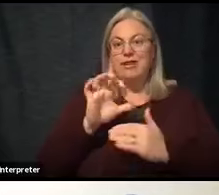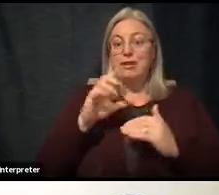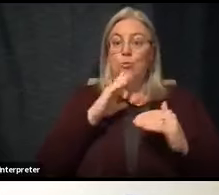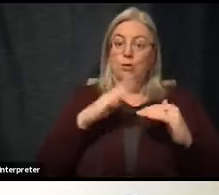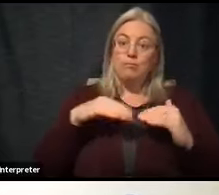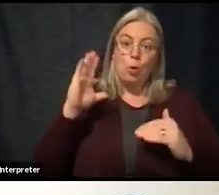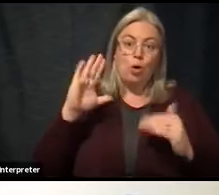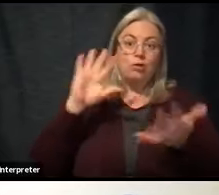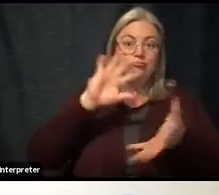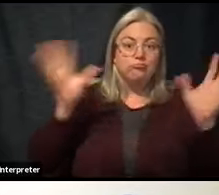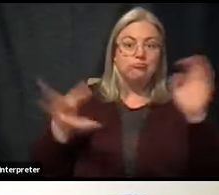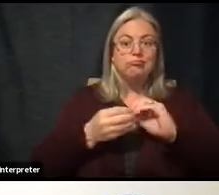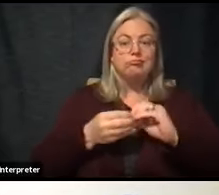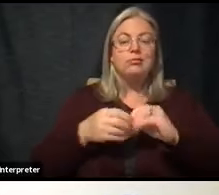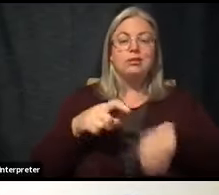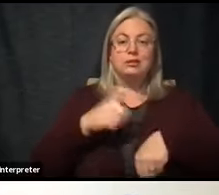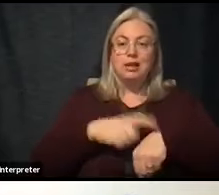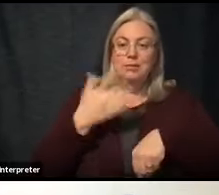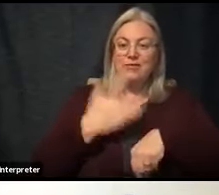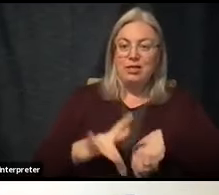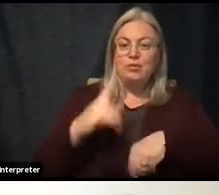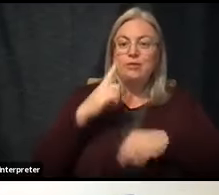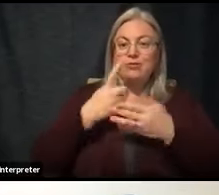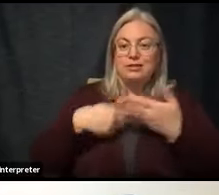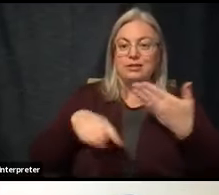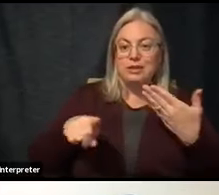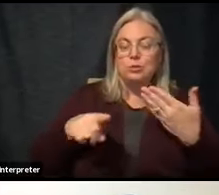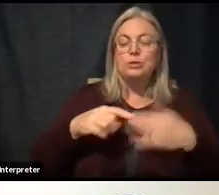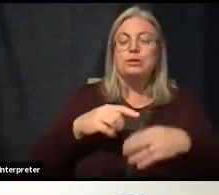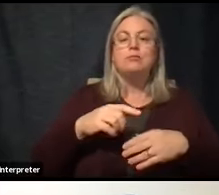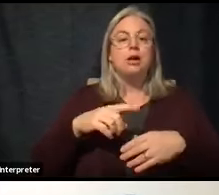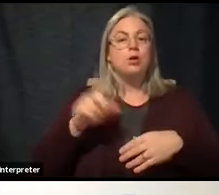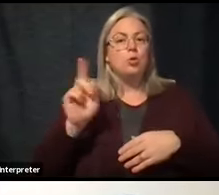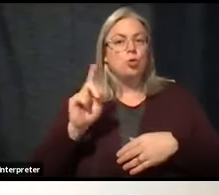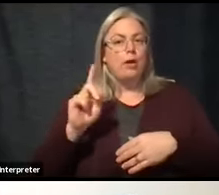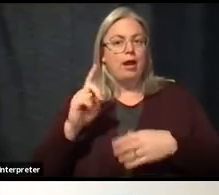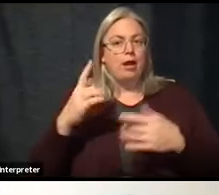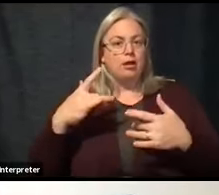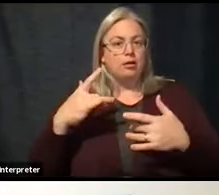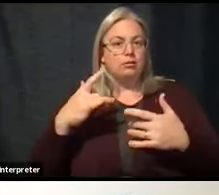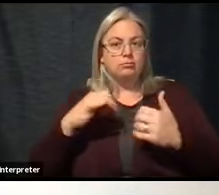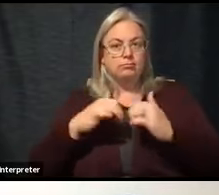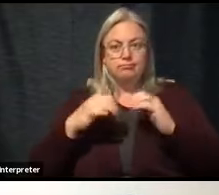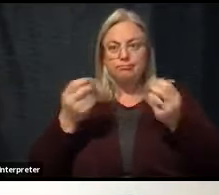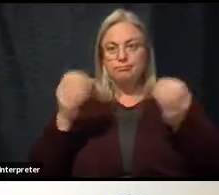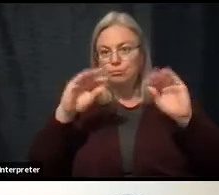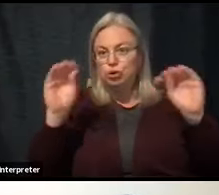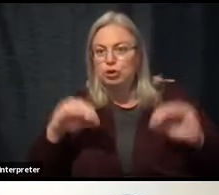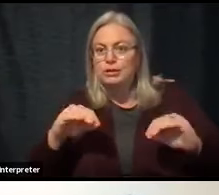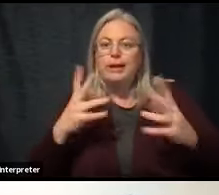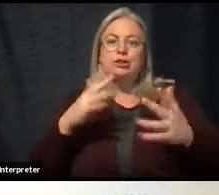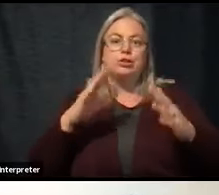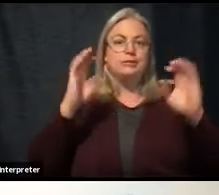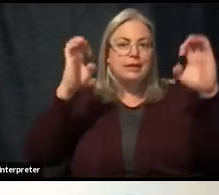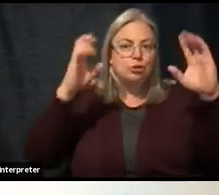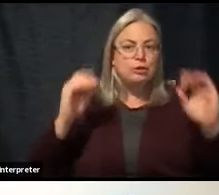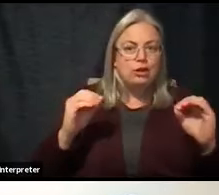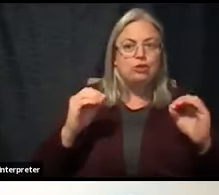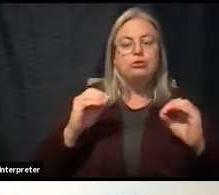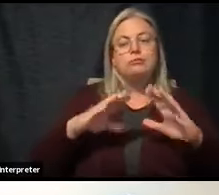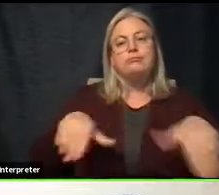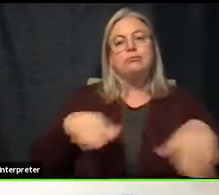appointments next week, it's where we are with our educator and child care vaccination. Elizabeth.